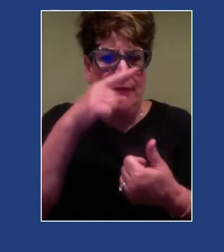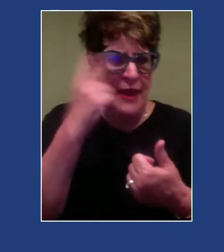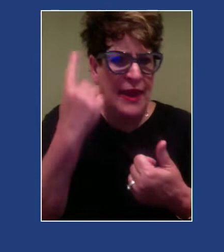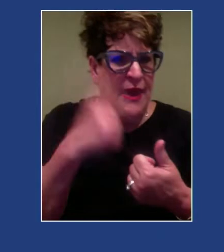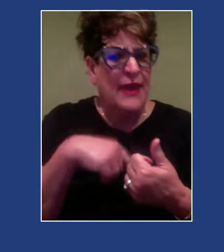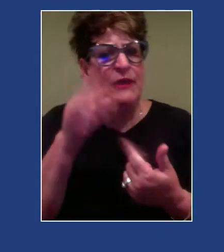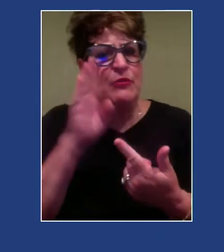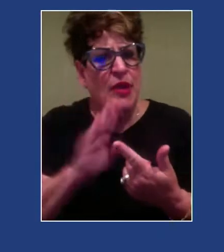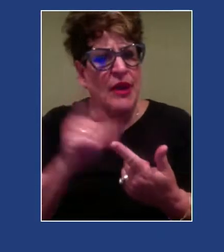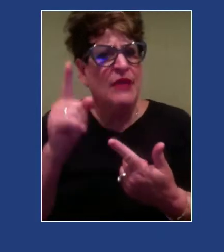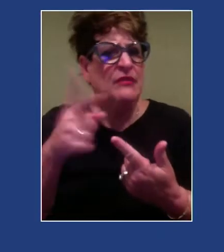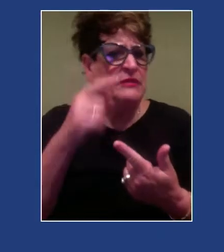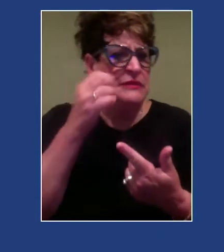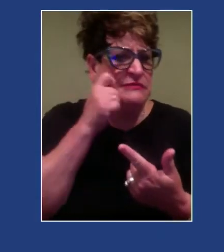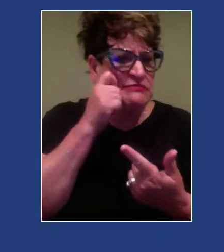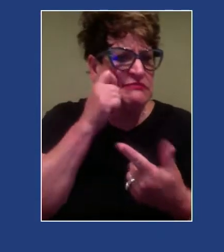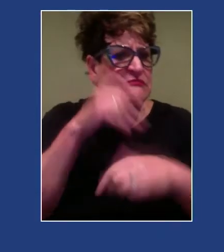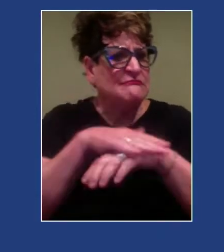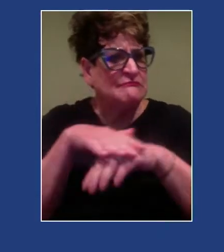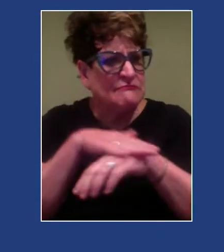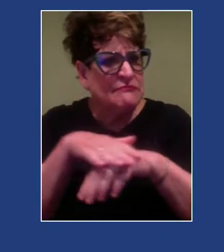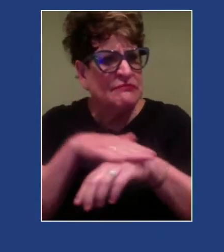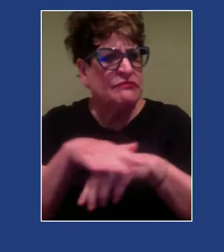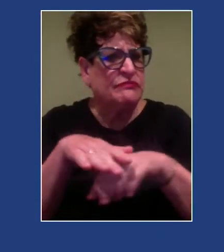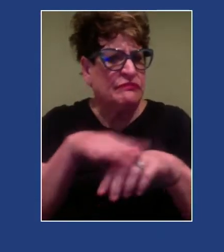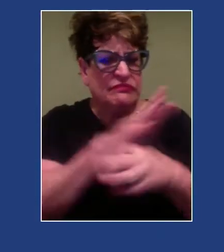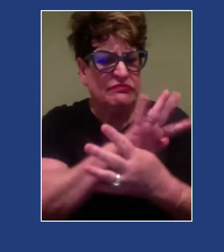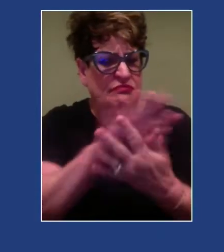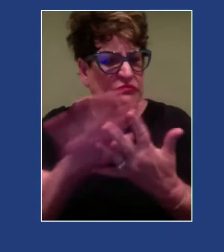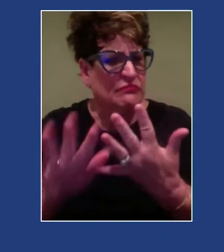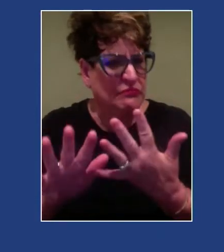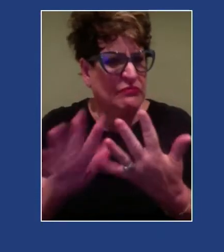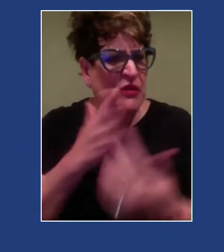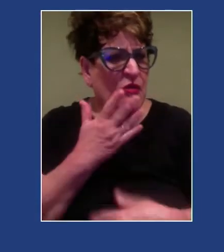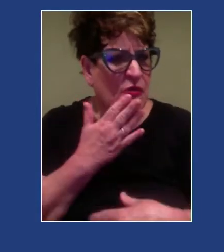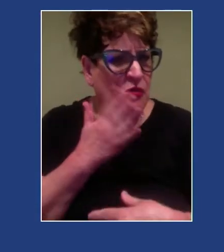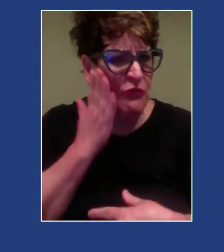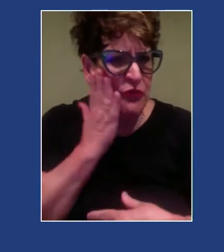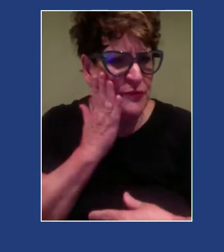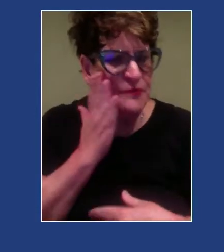Indigenous folks, and other people of color and other intersecting identities.